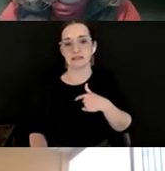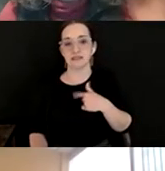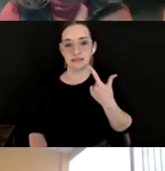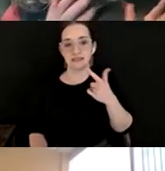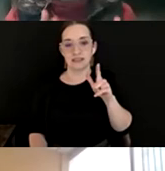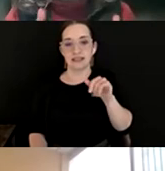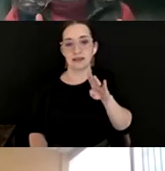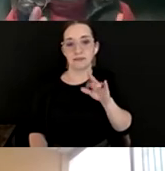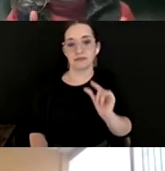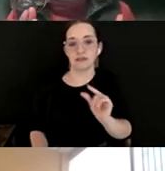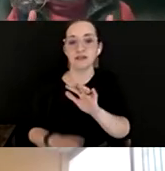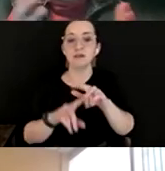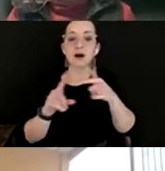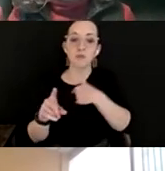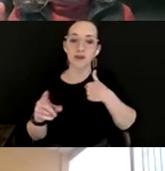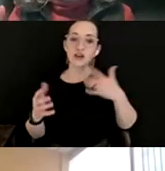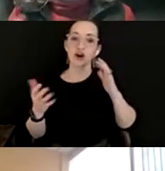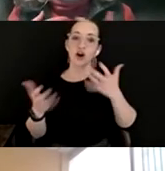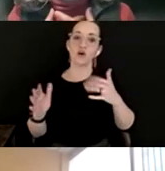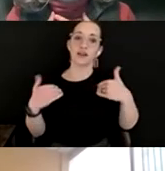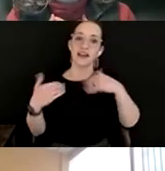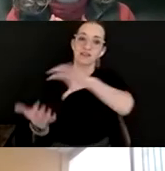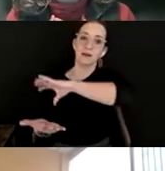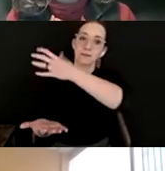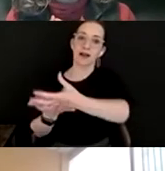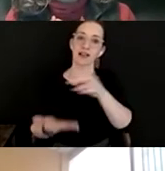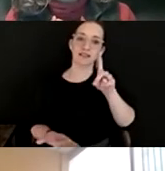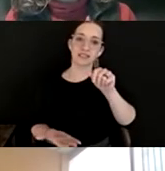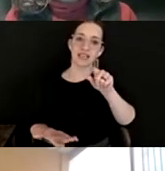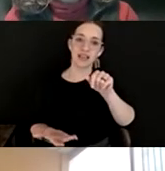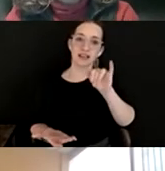we already have a pile of data that says there's been a shift in values what we hold dear.